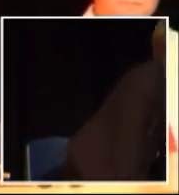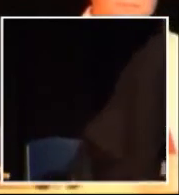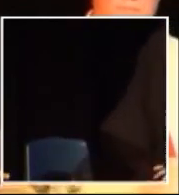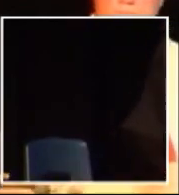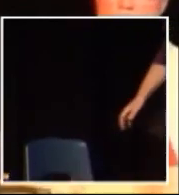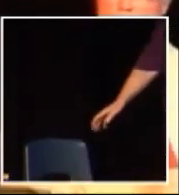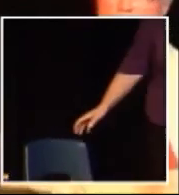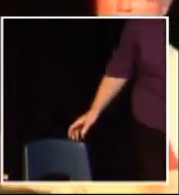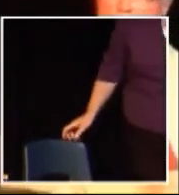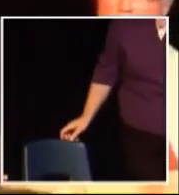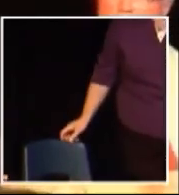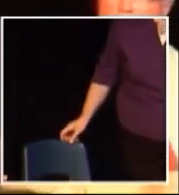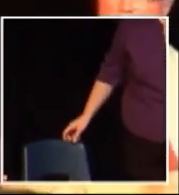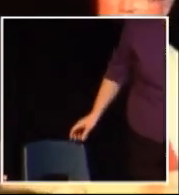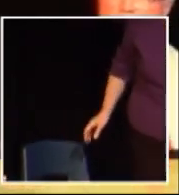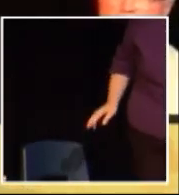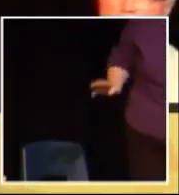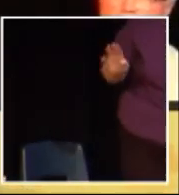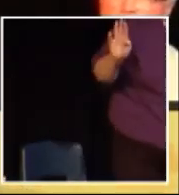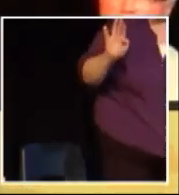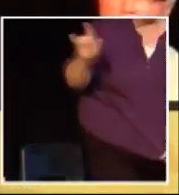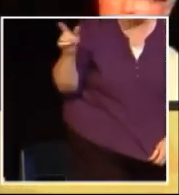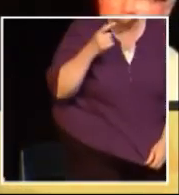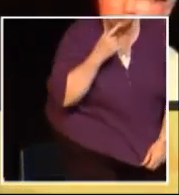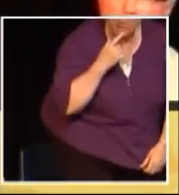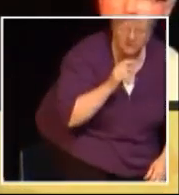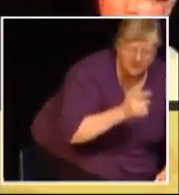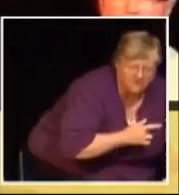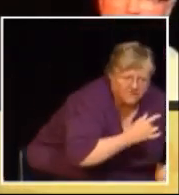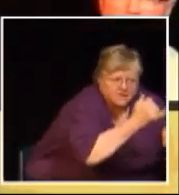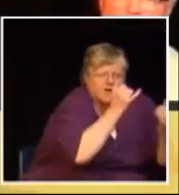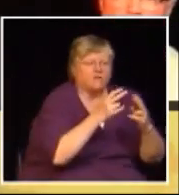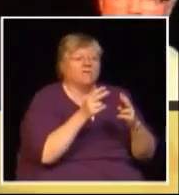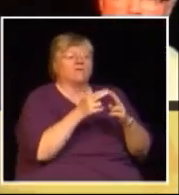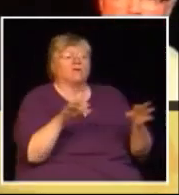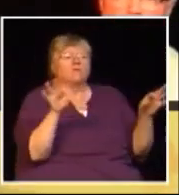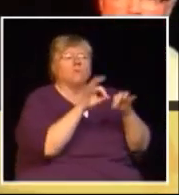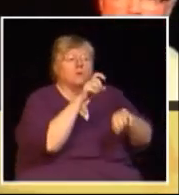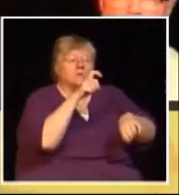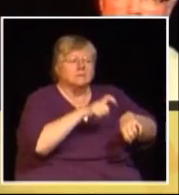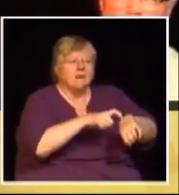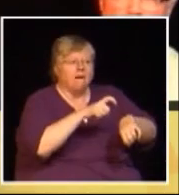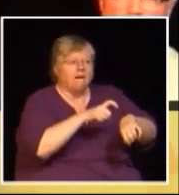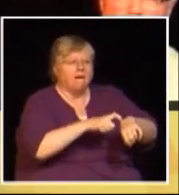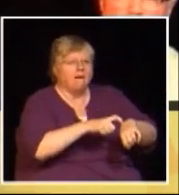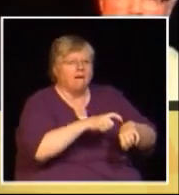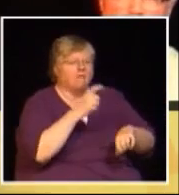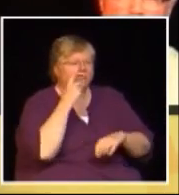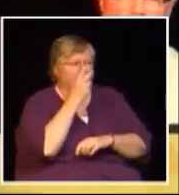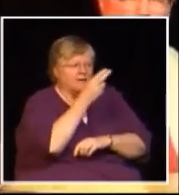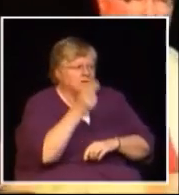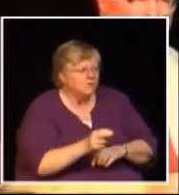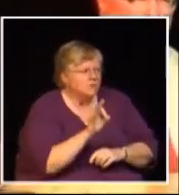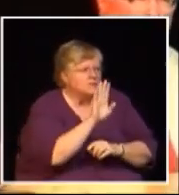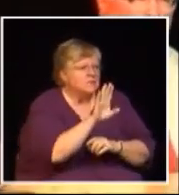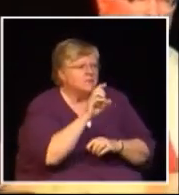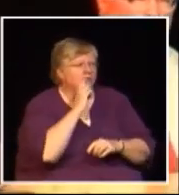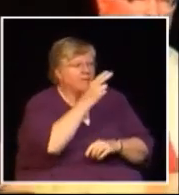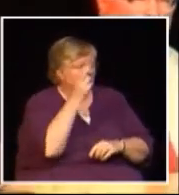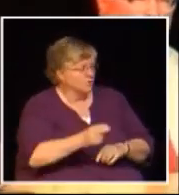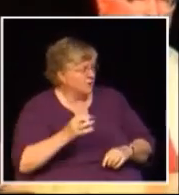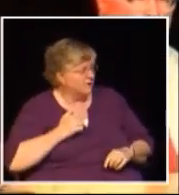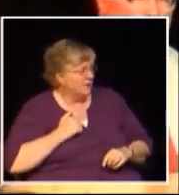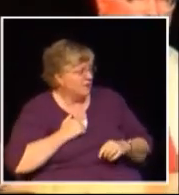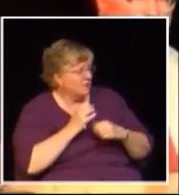I think this is an extremely important time in the history of this province and of this country the whole country is